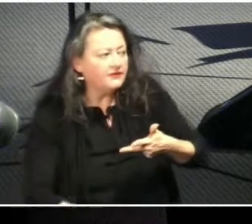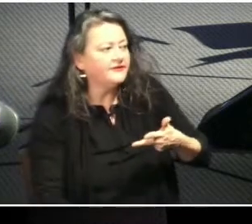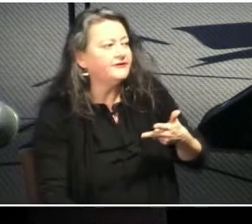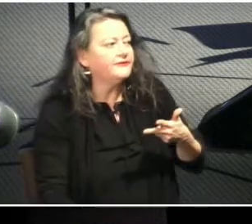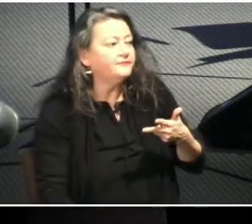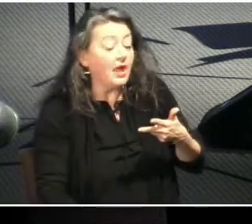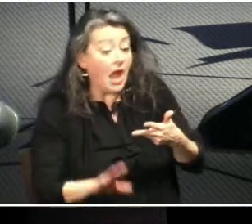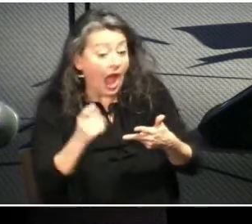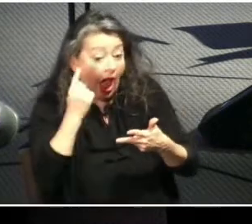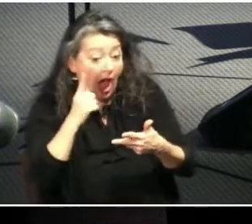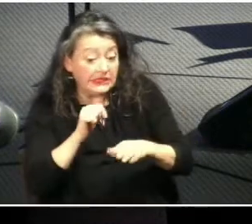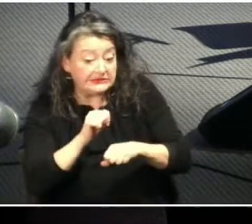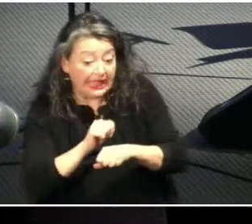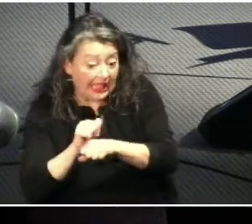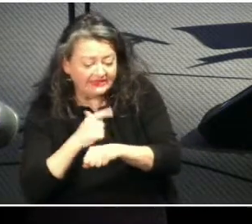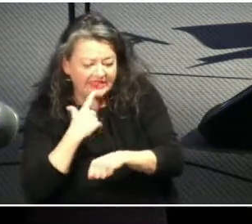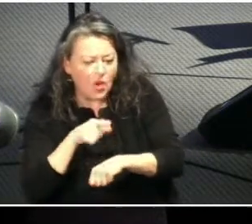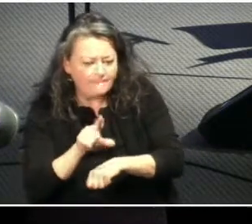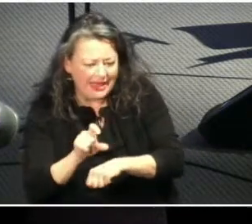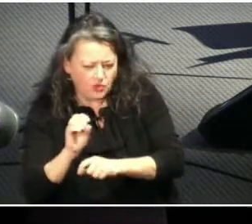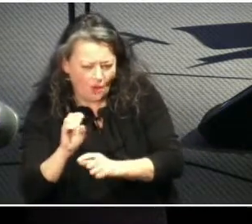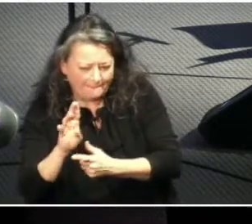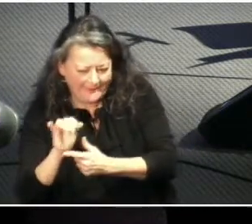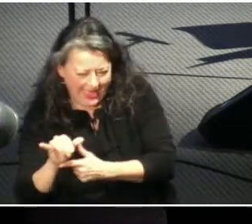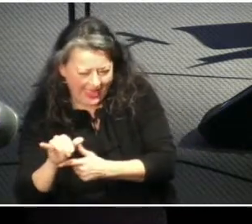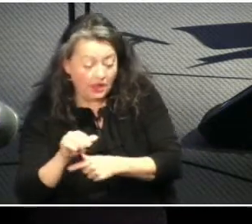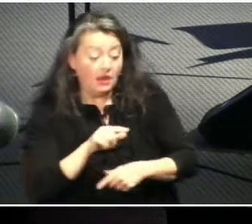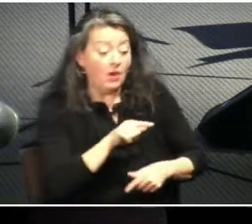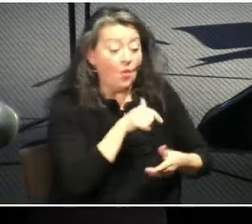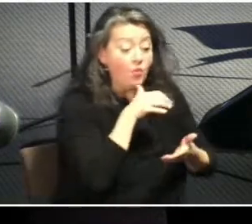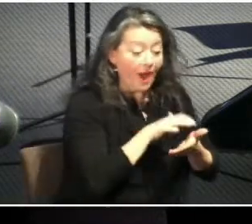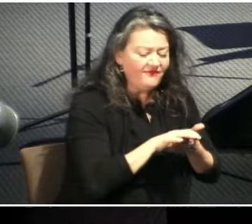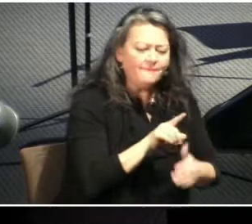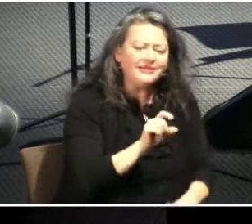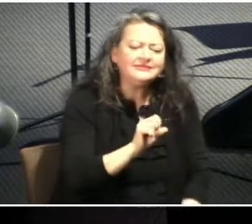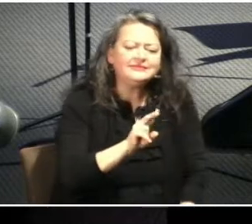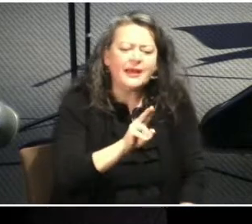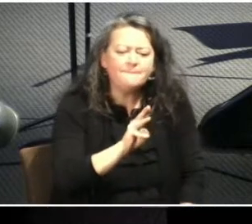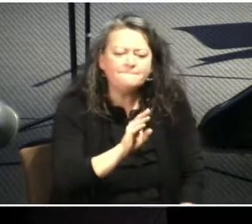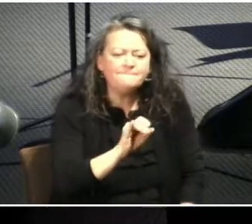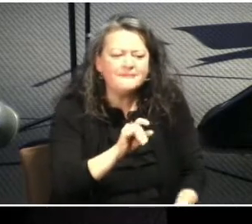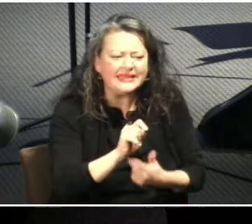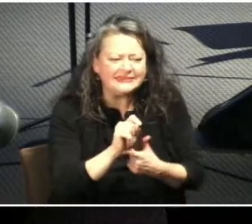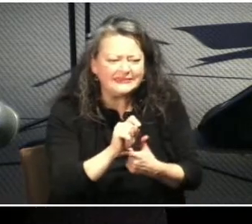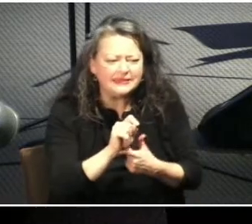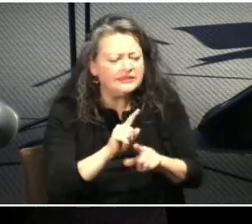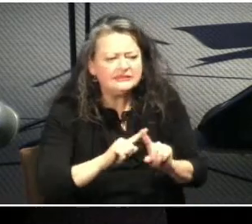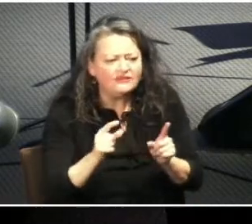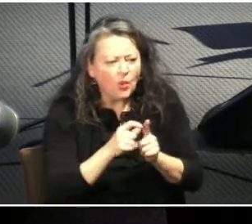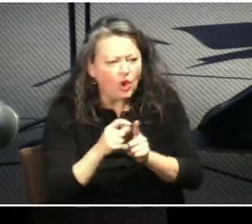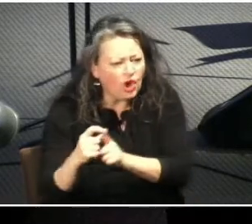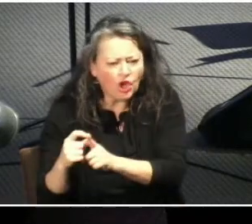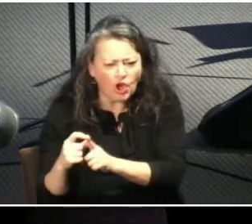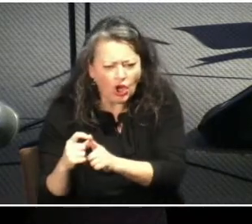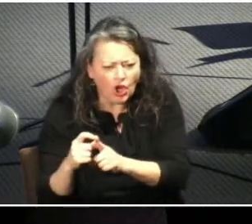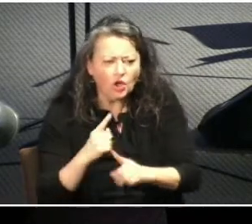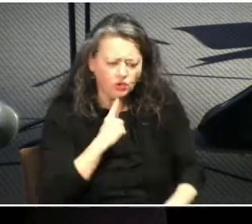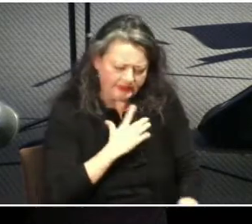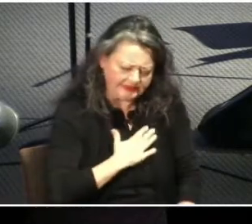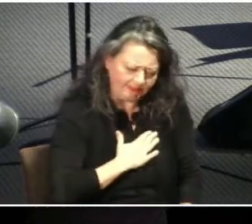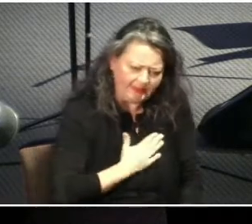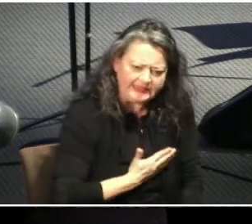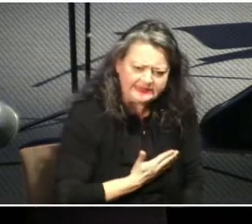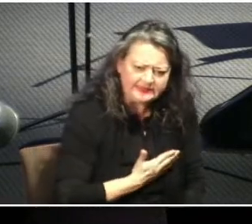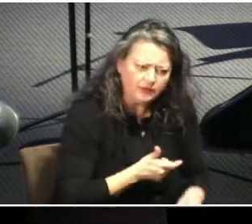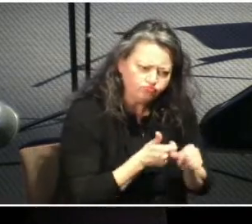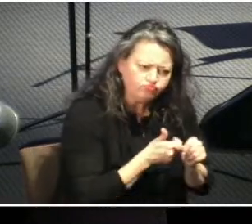are commanded to submit. It's voluntary. And think about how that reverses the curse. Contrariness